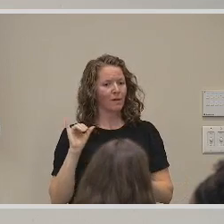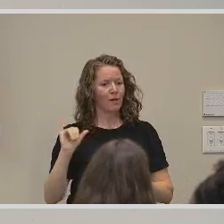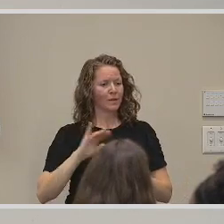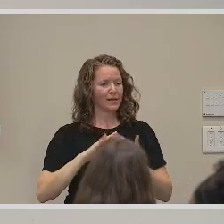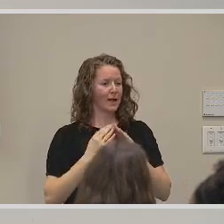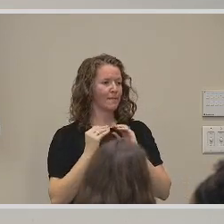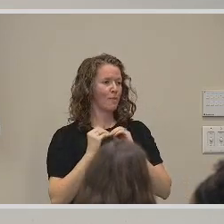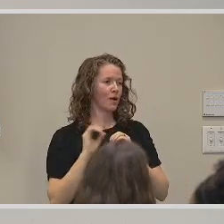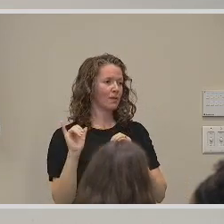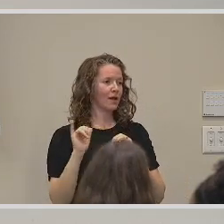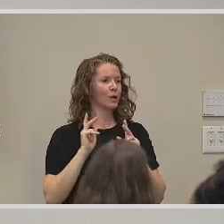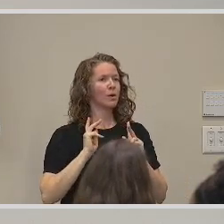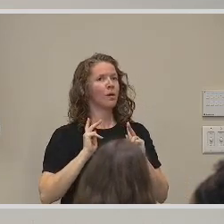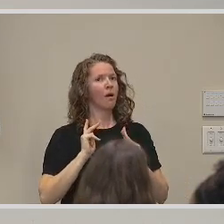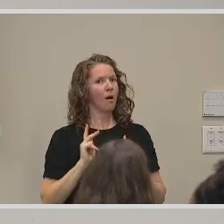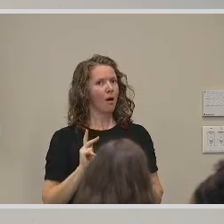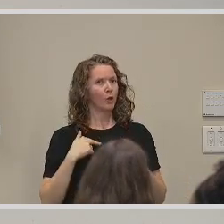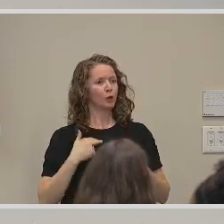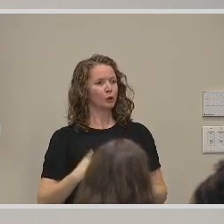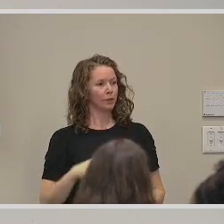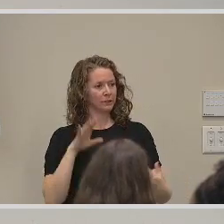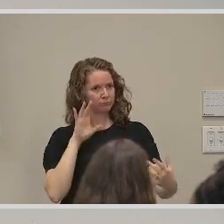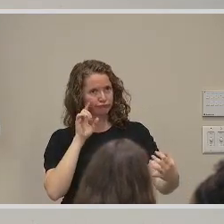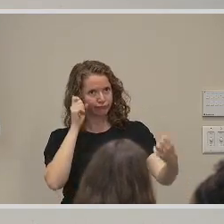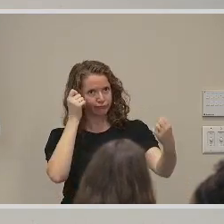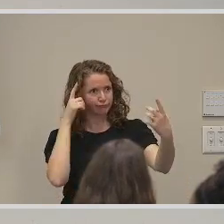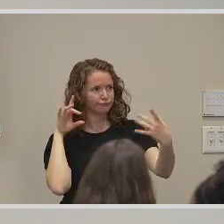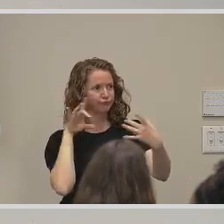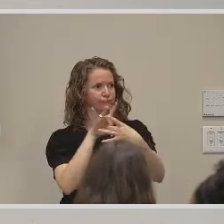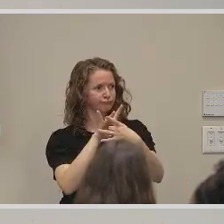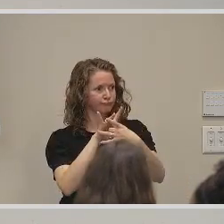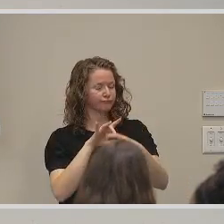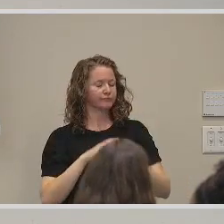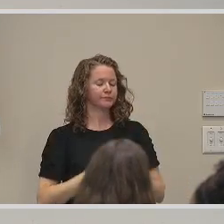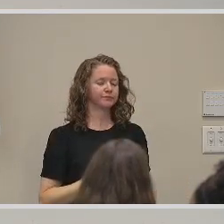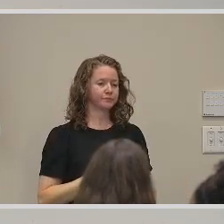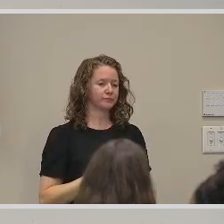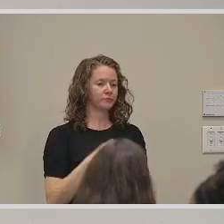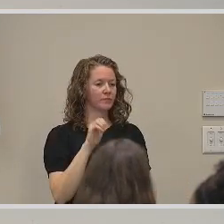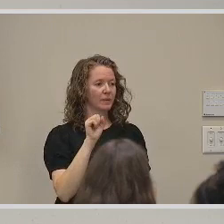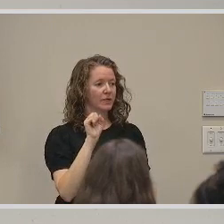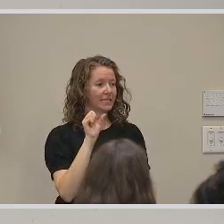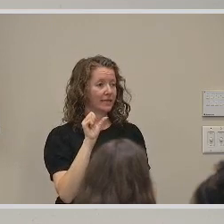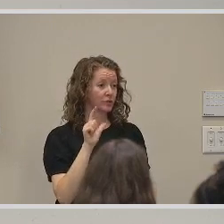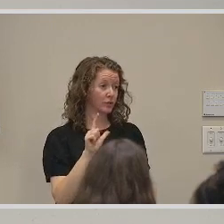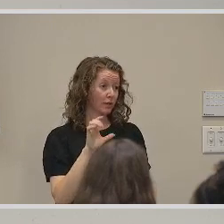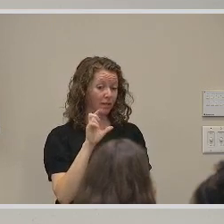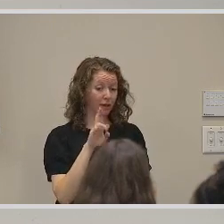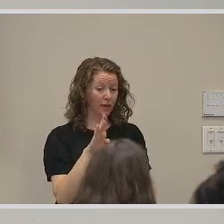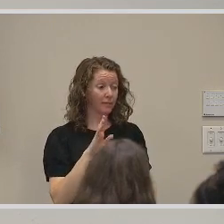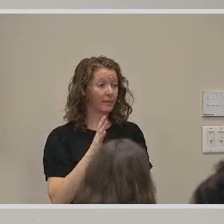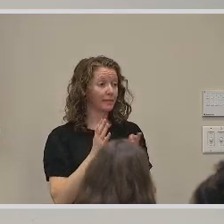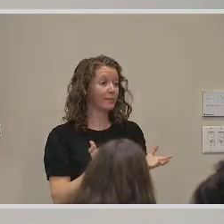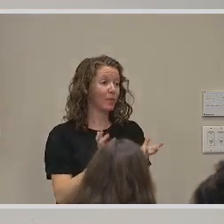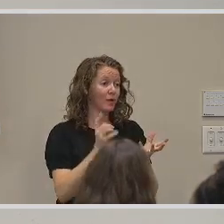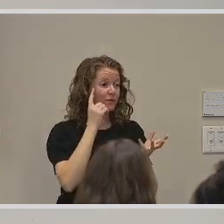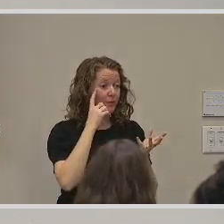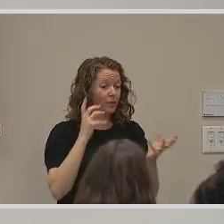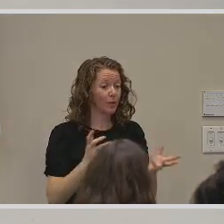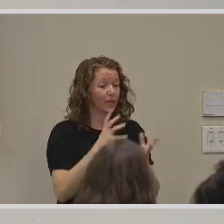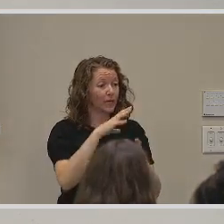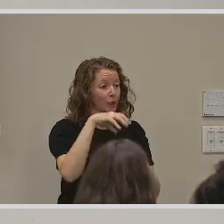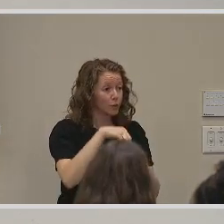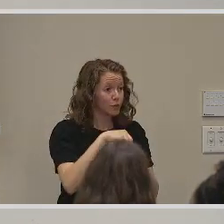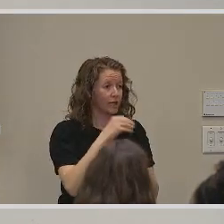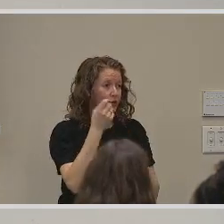humanize the issues and help attendees relate on a personal level. Our American Sign Language club plays a vital role in promoting inclusion and understanding with